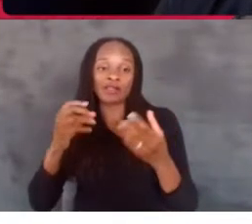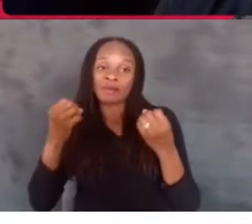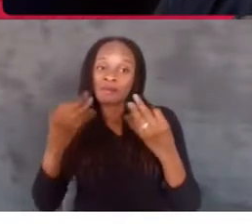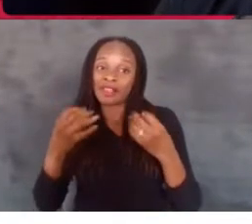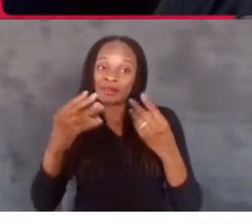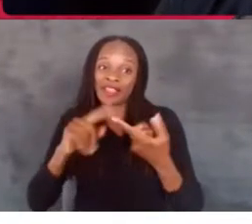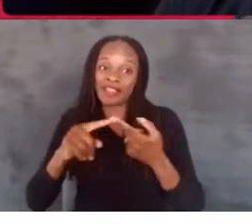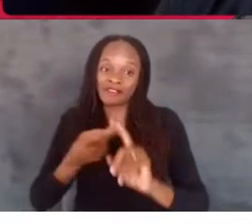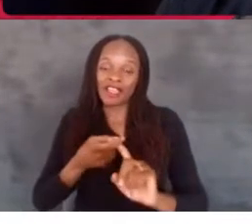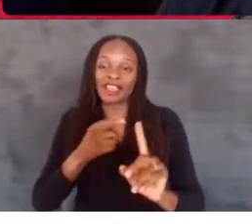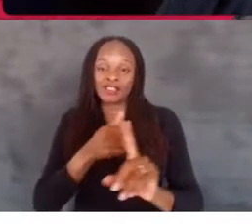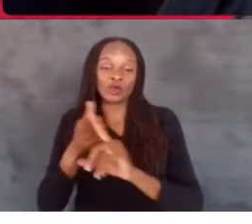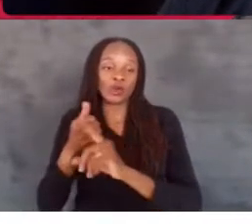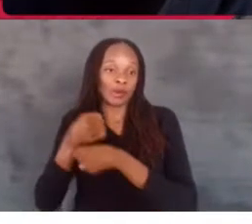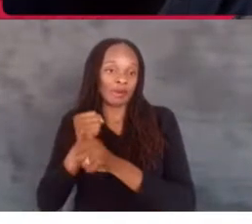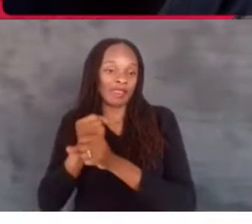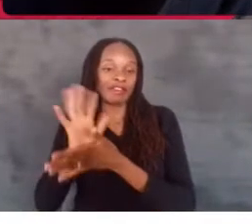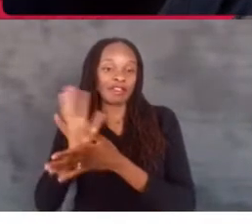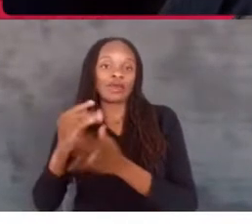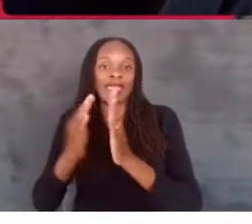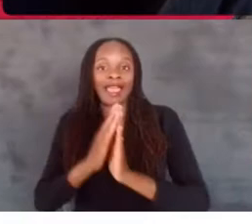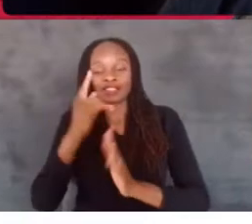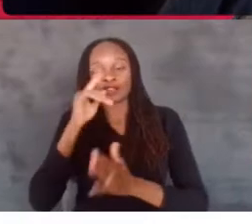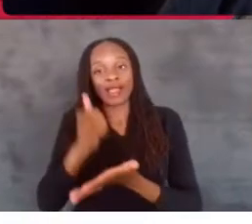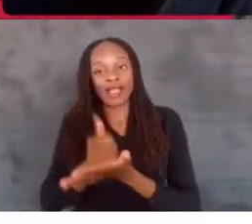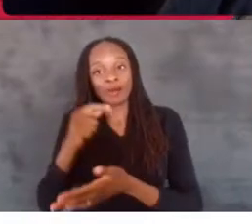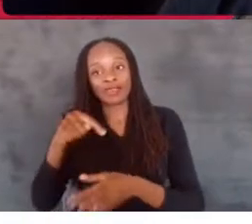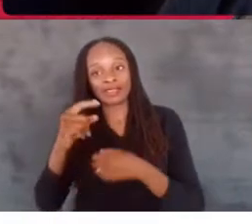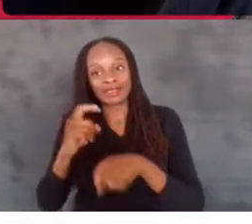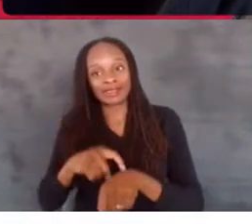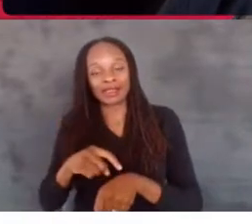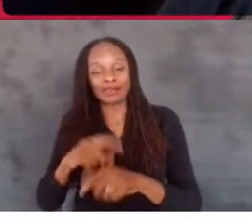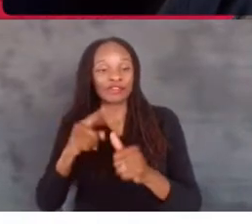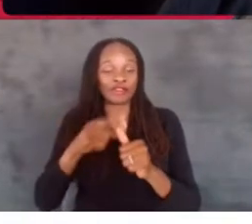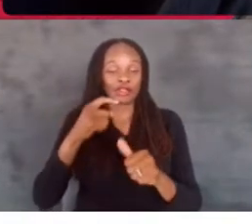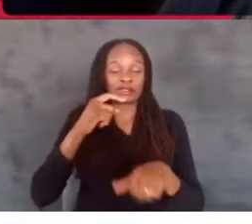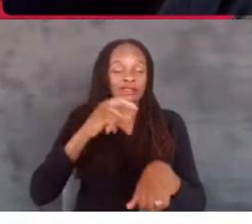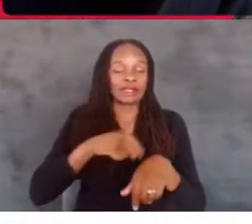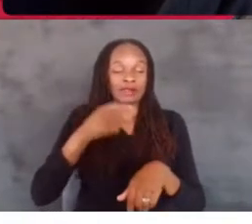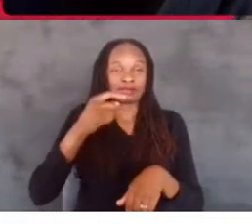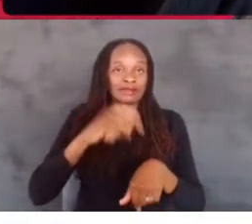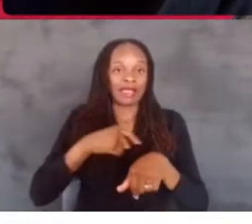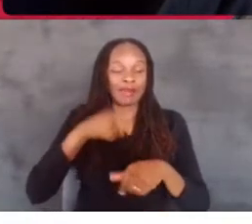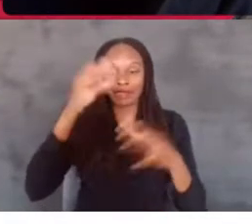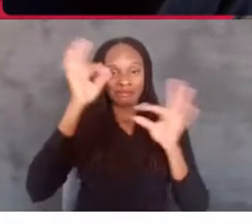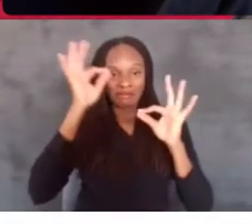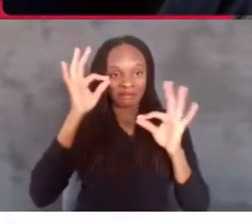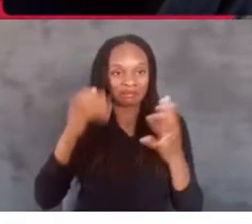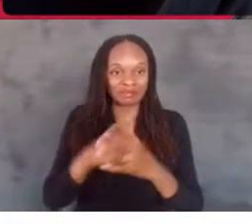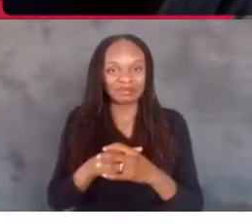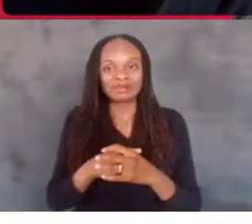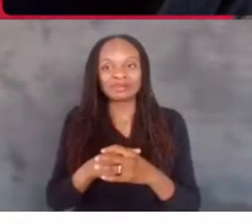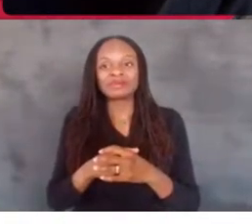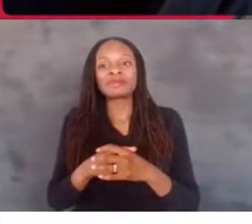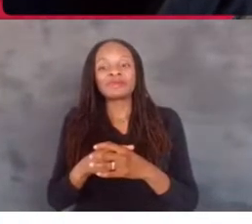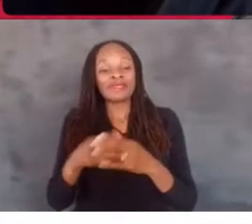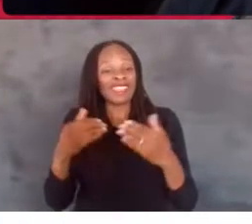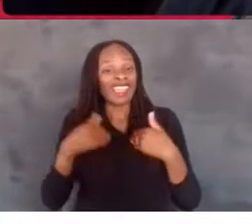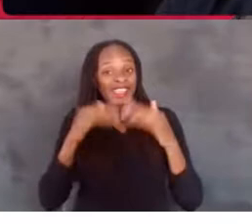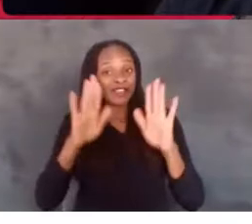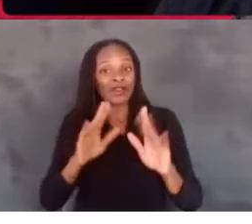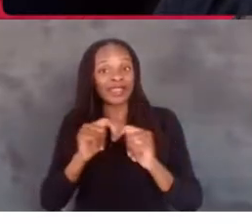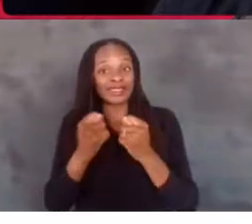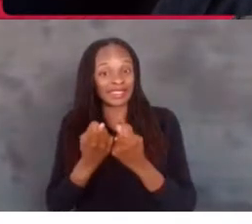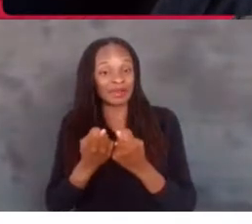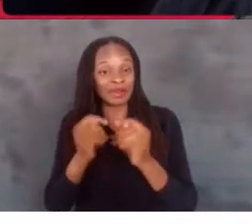filmmakers. And so we asked for help this time because my first time I didn't know what I was doing. And we had a really great team and it